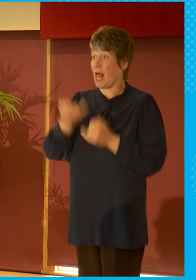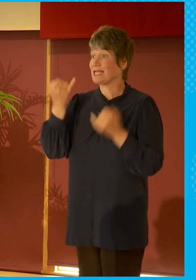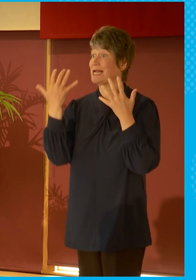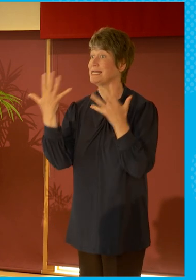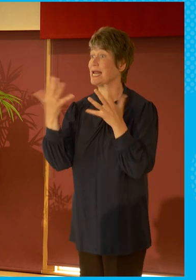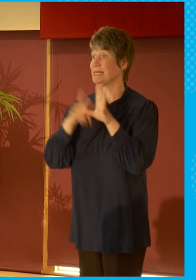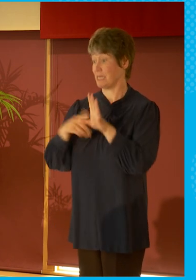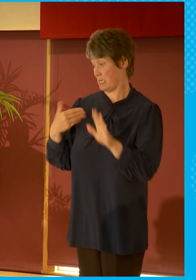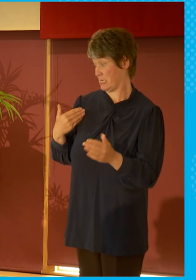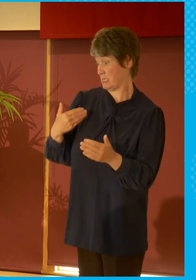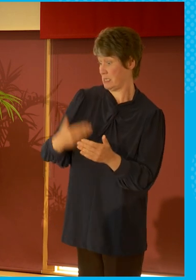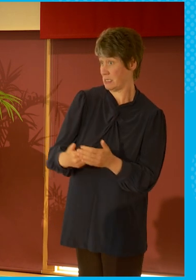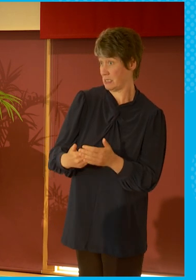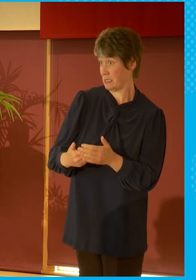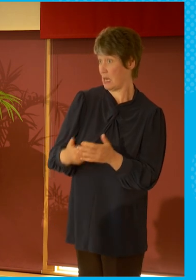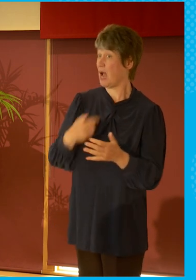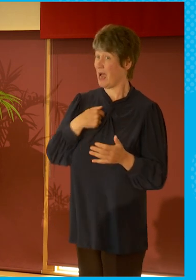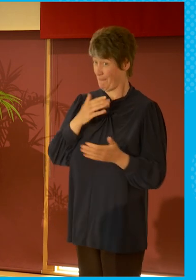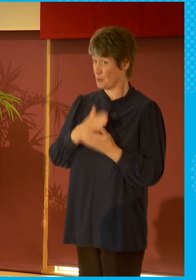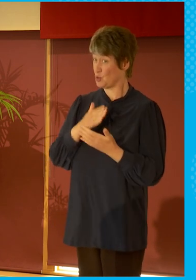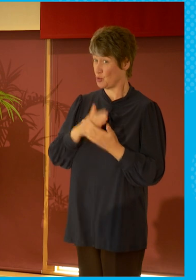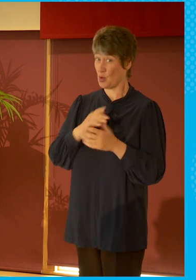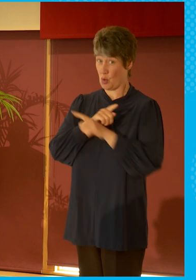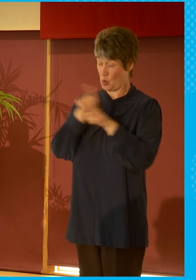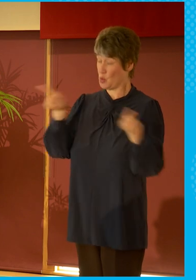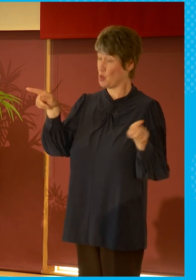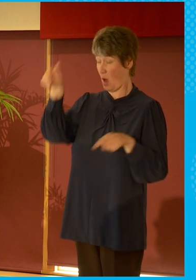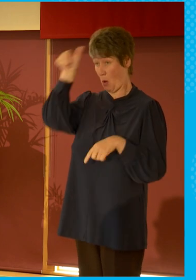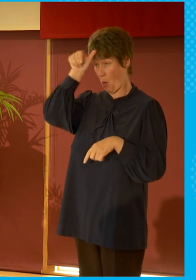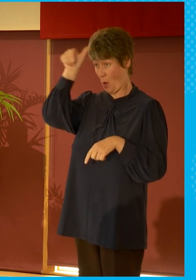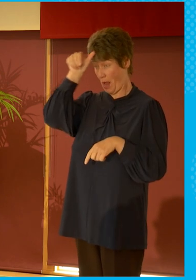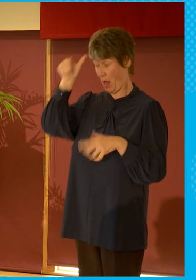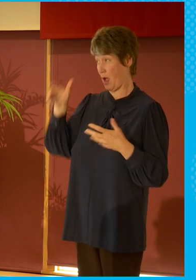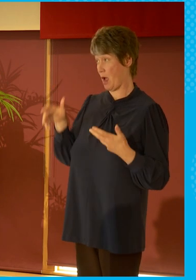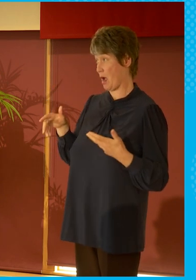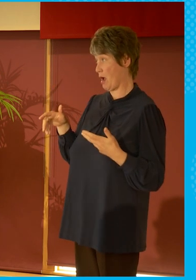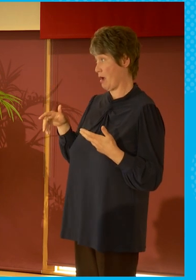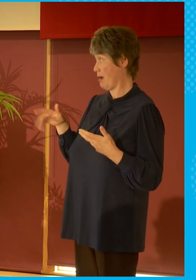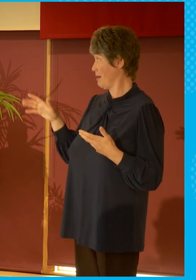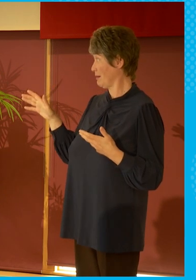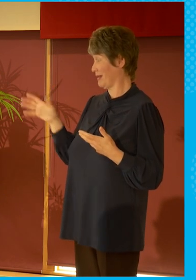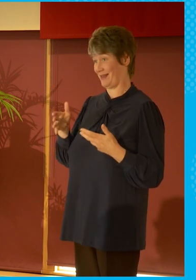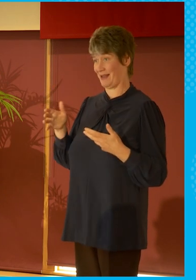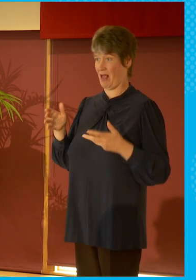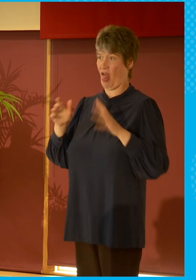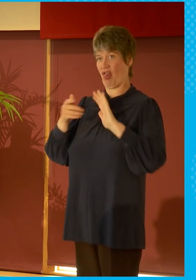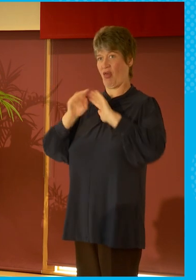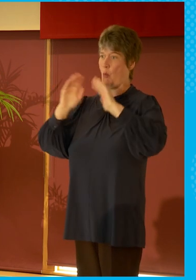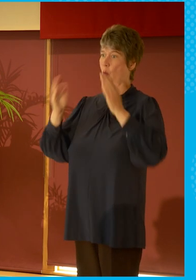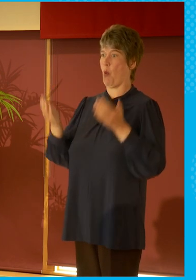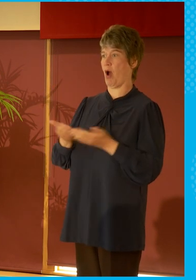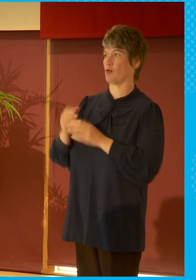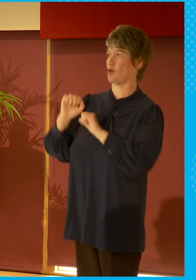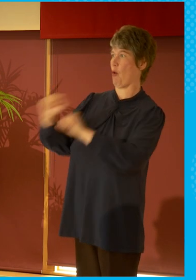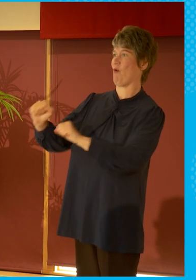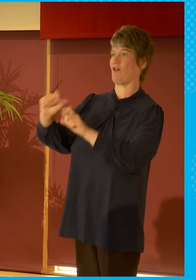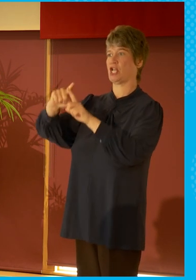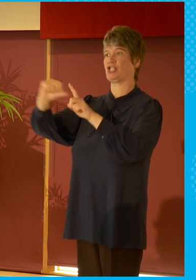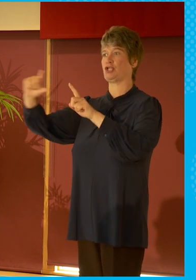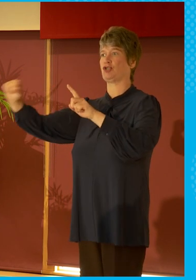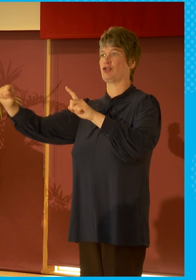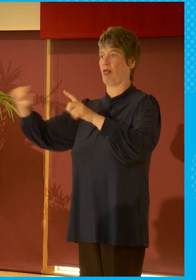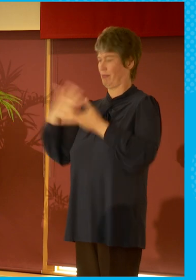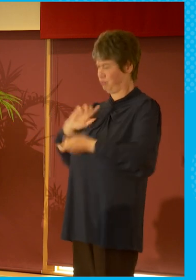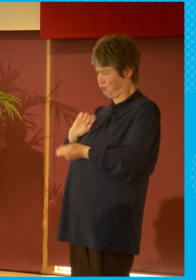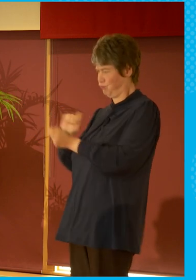course as I'm sure all of you are very well aware of the whole world of digital, it is changing everything